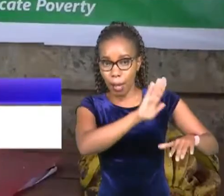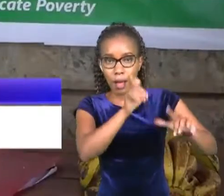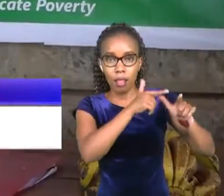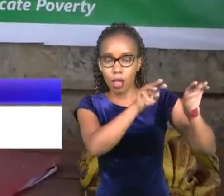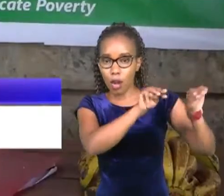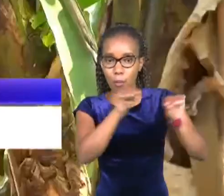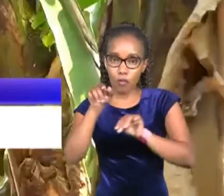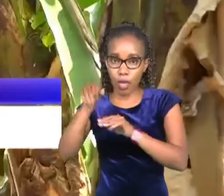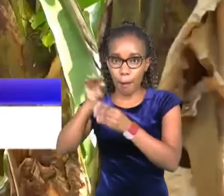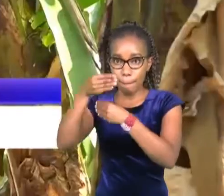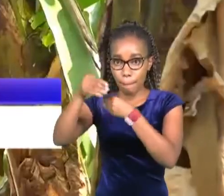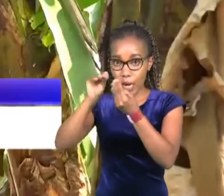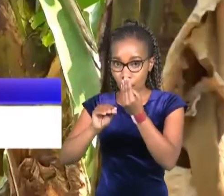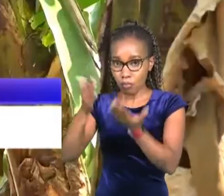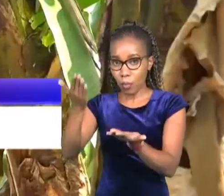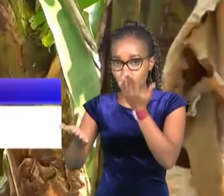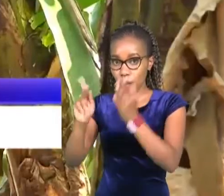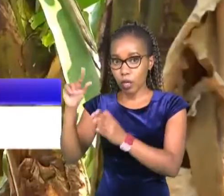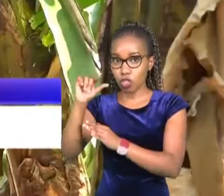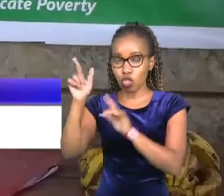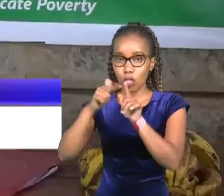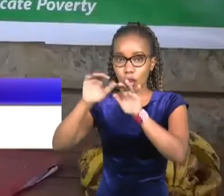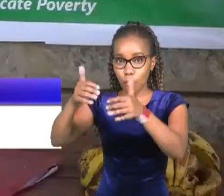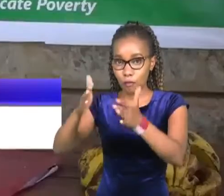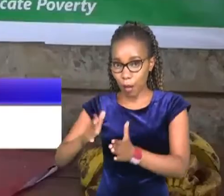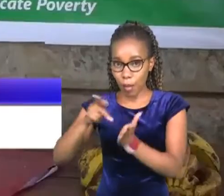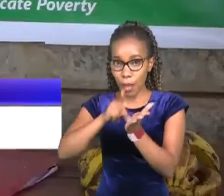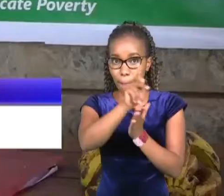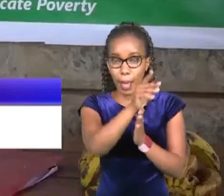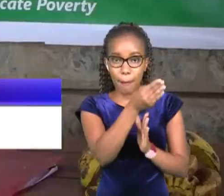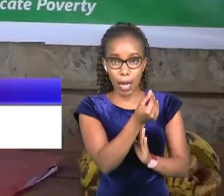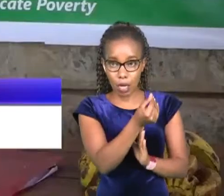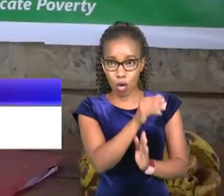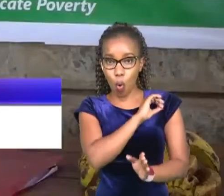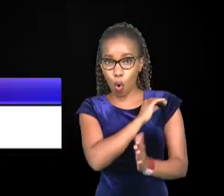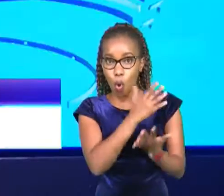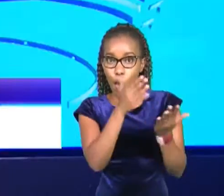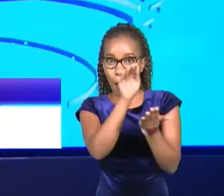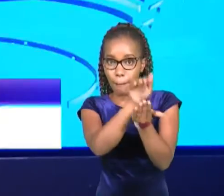going and we'll find out what we're to the bank.